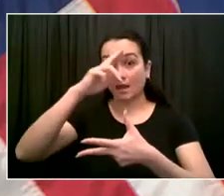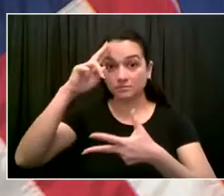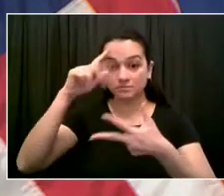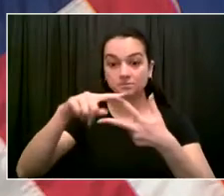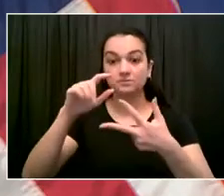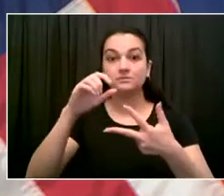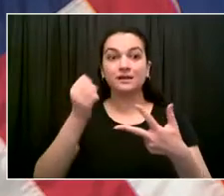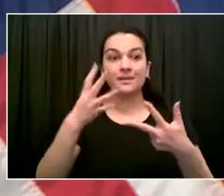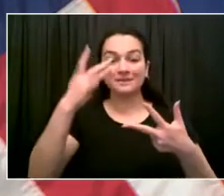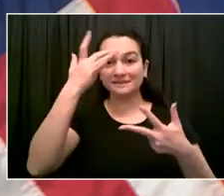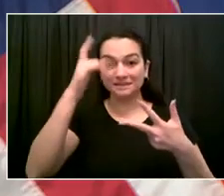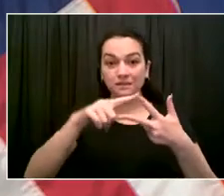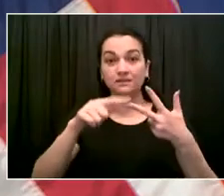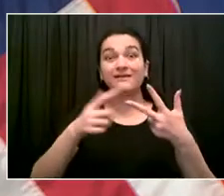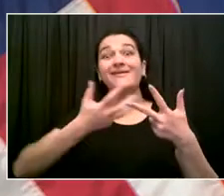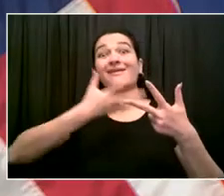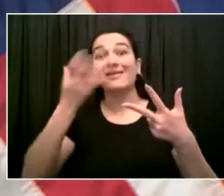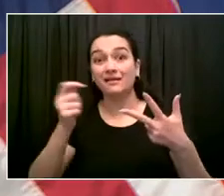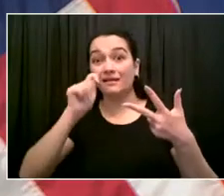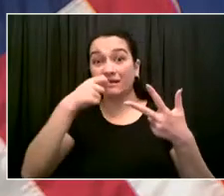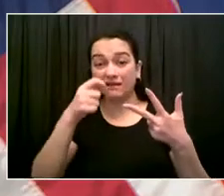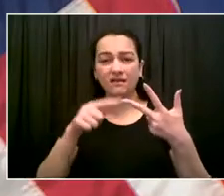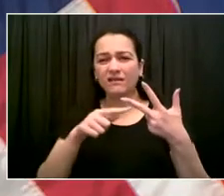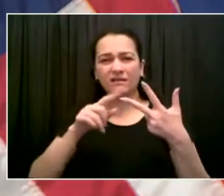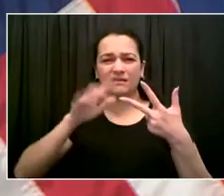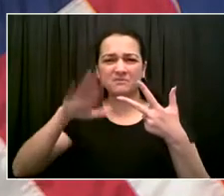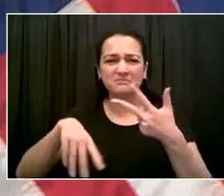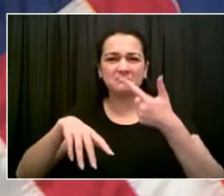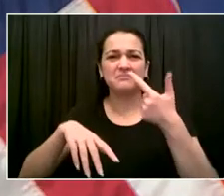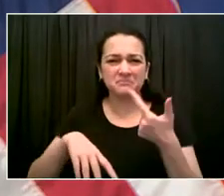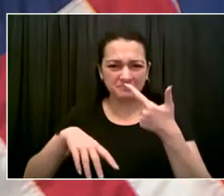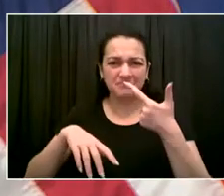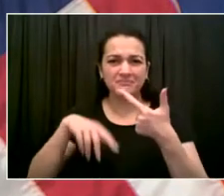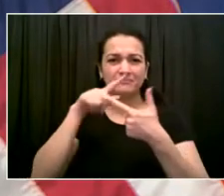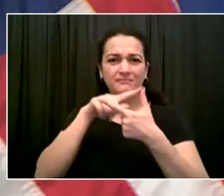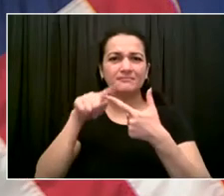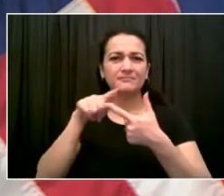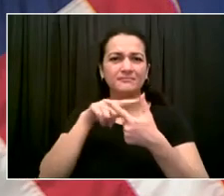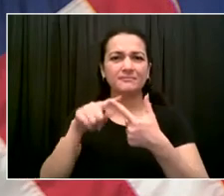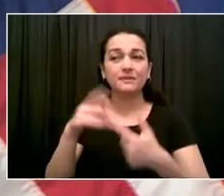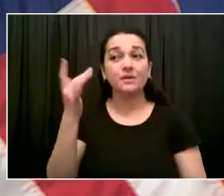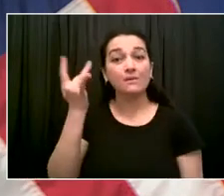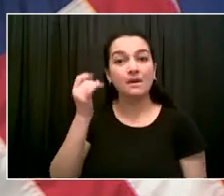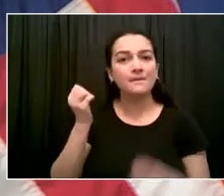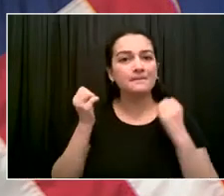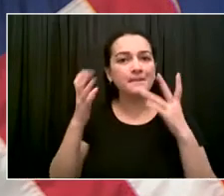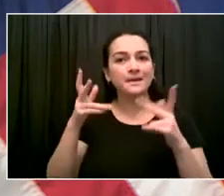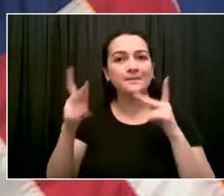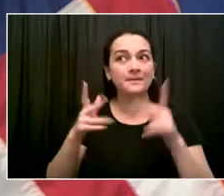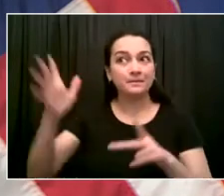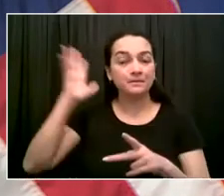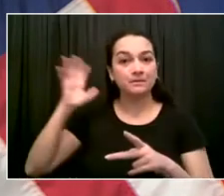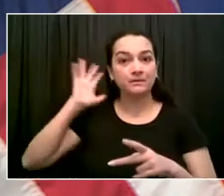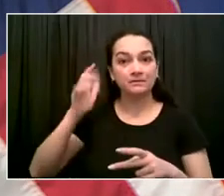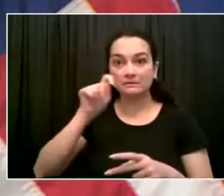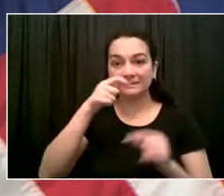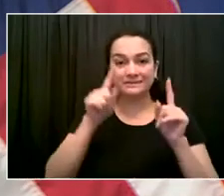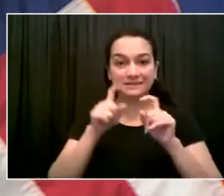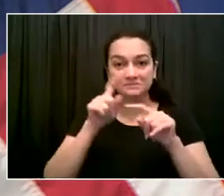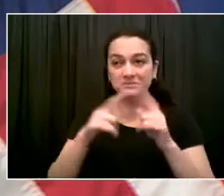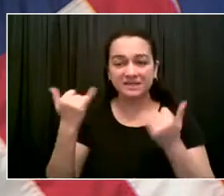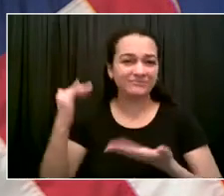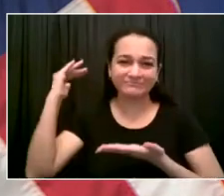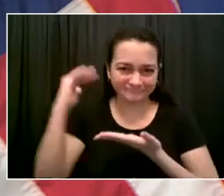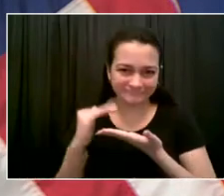denominator for the test positivity measure. However, although it's a little bit less valuable, we will continue tracking it and